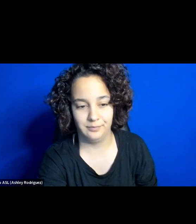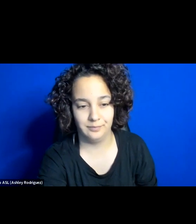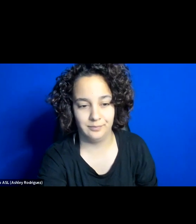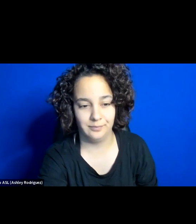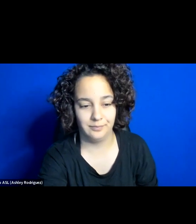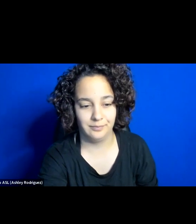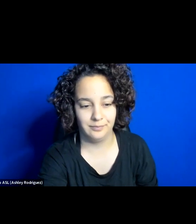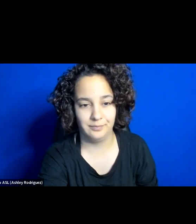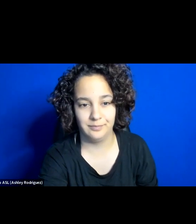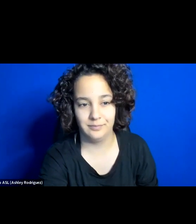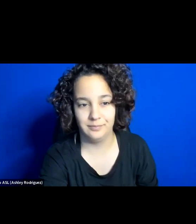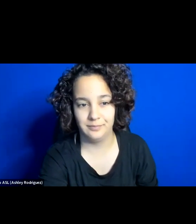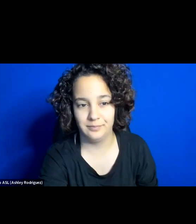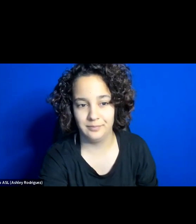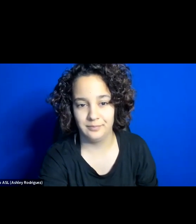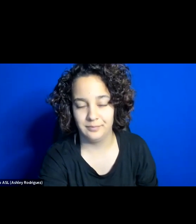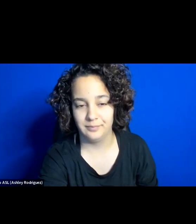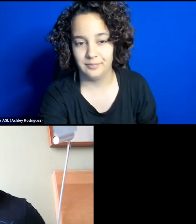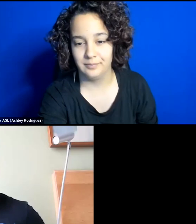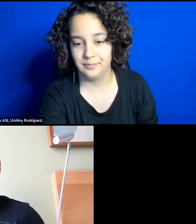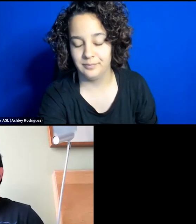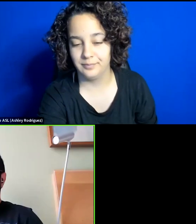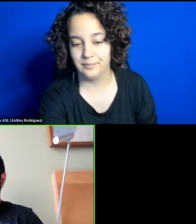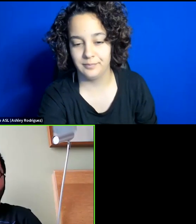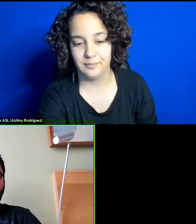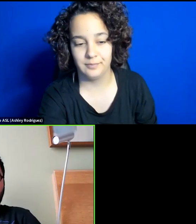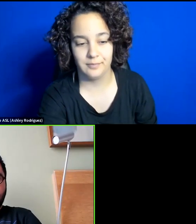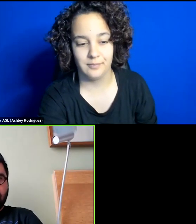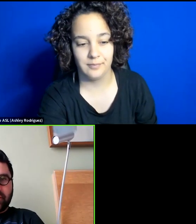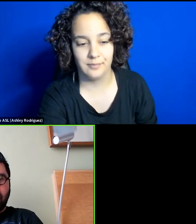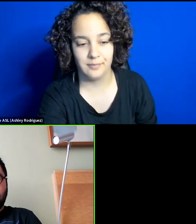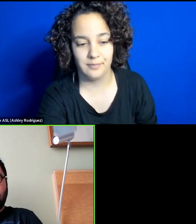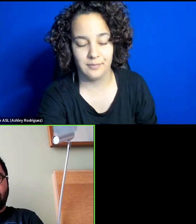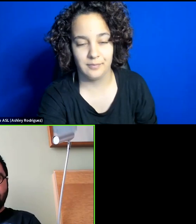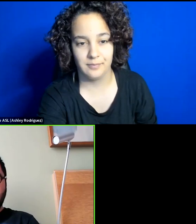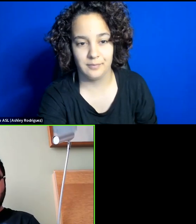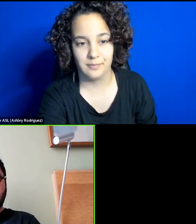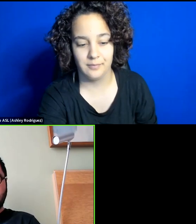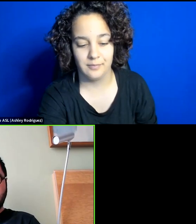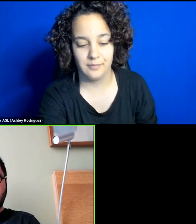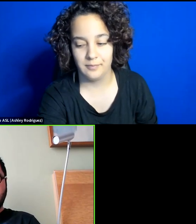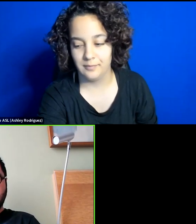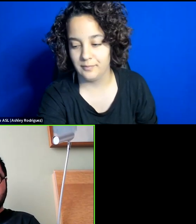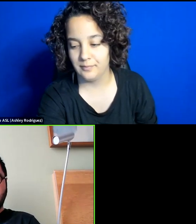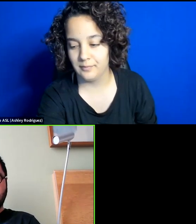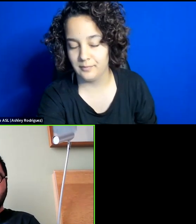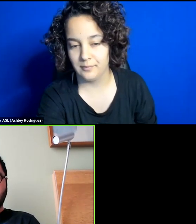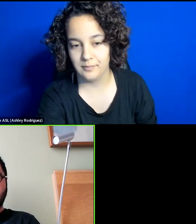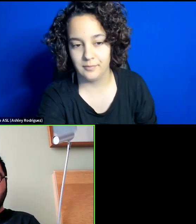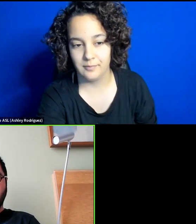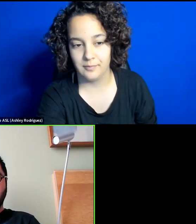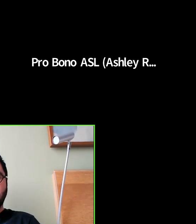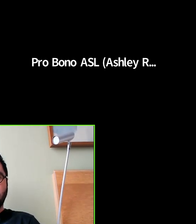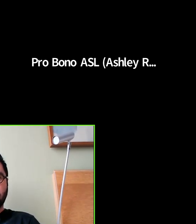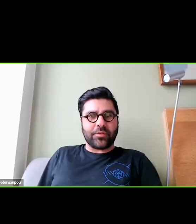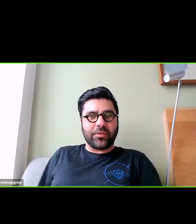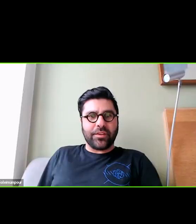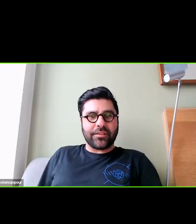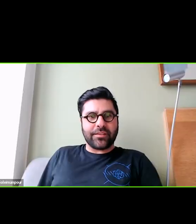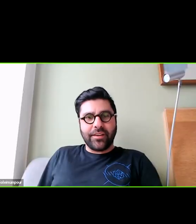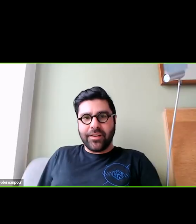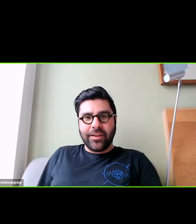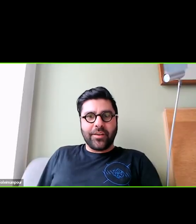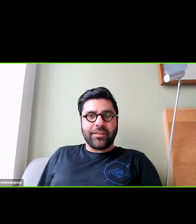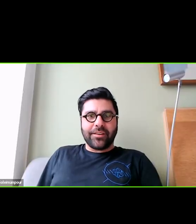Dr. please. I tend to think the whole world is about stories and those who come up with better